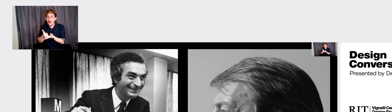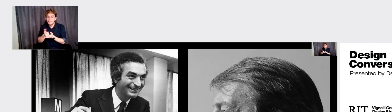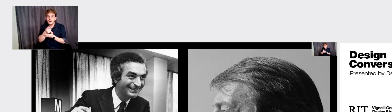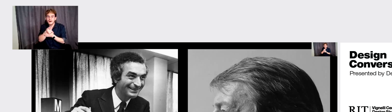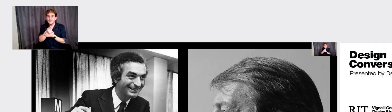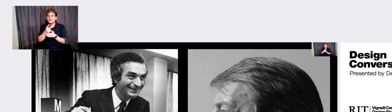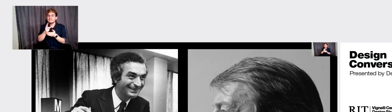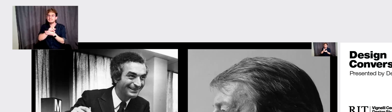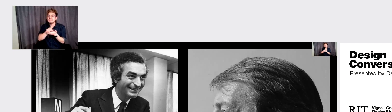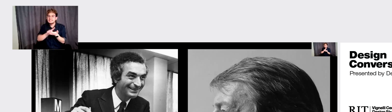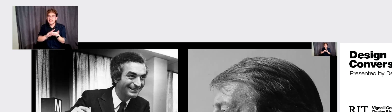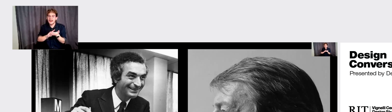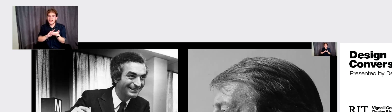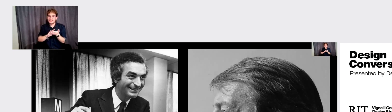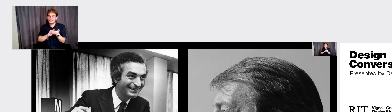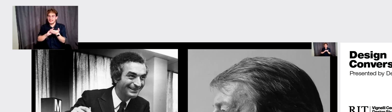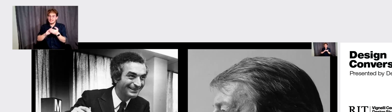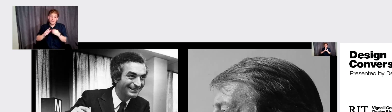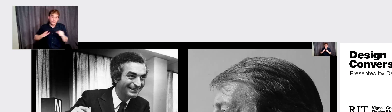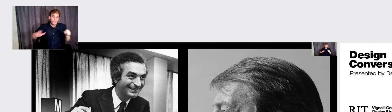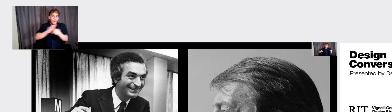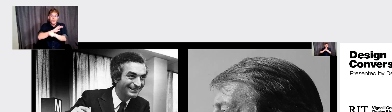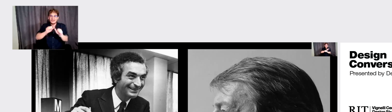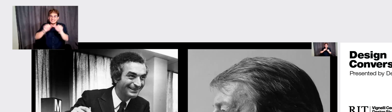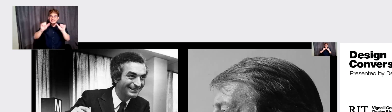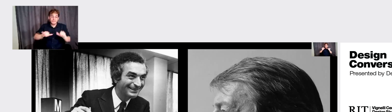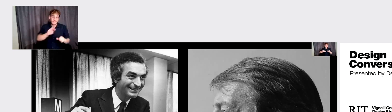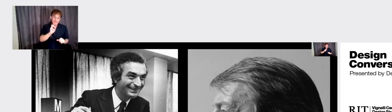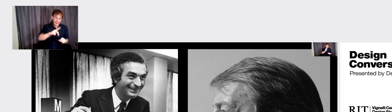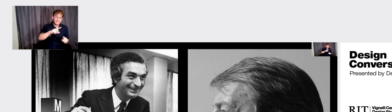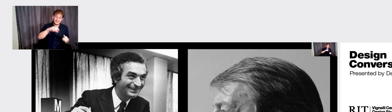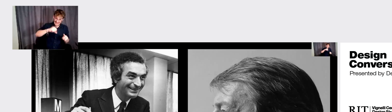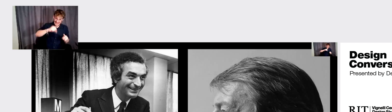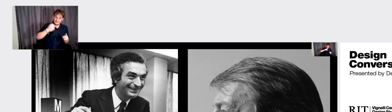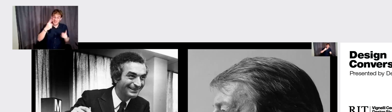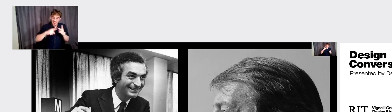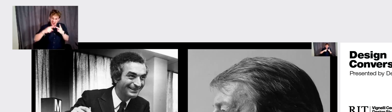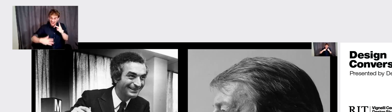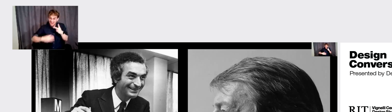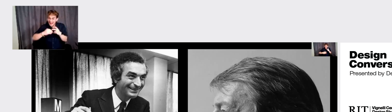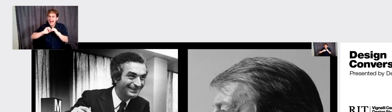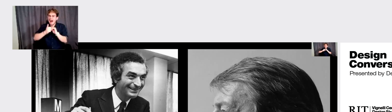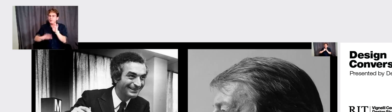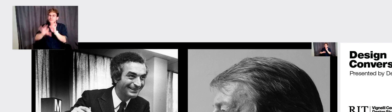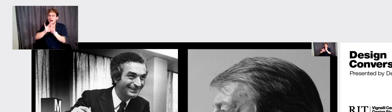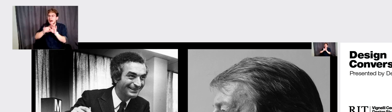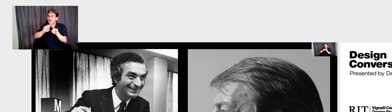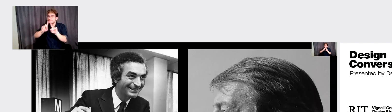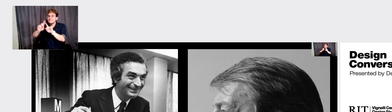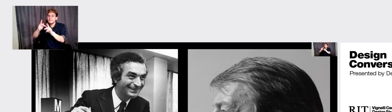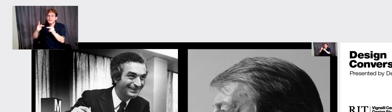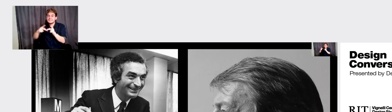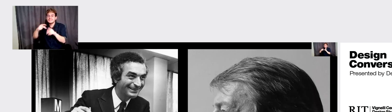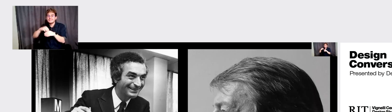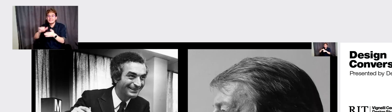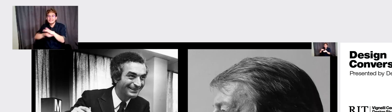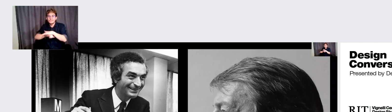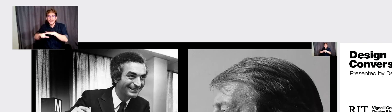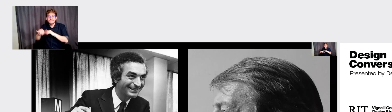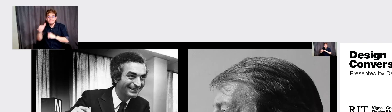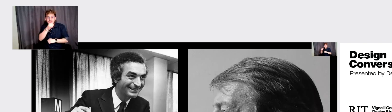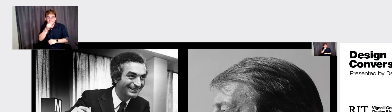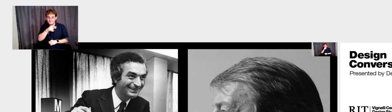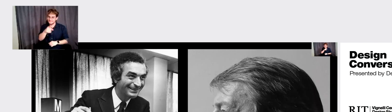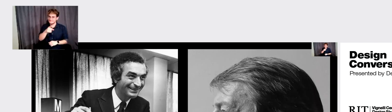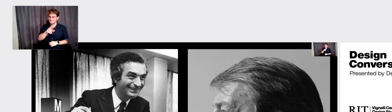redesigning the entire system, not only the map, but the entire, uh, wayfinding a system of the subway. So Bob Nurda